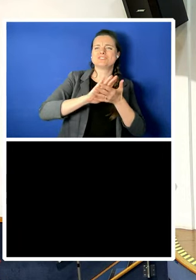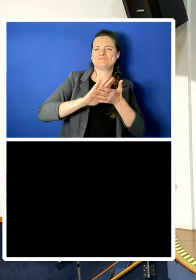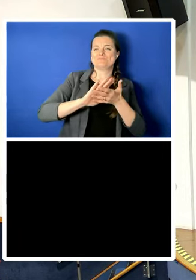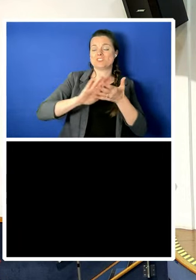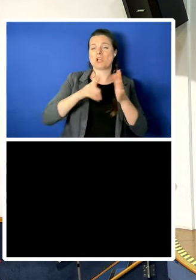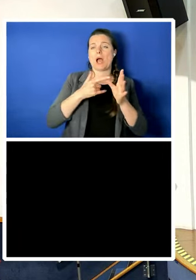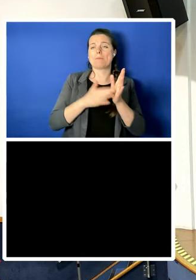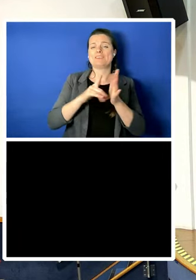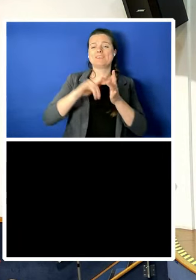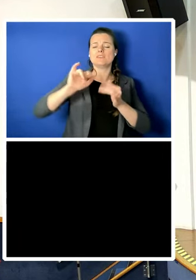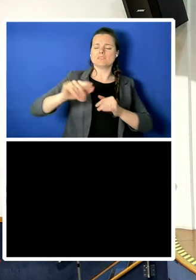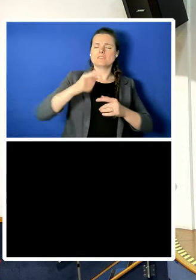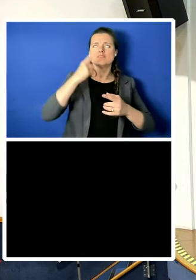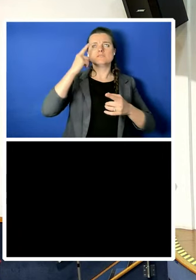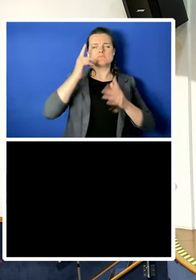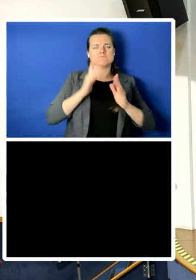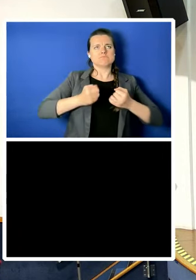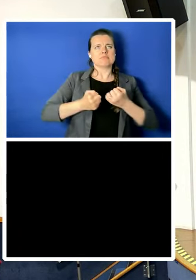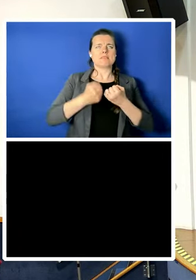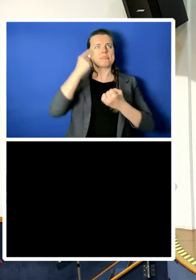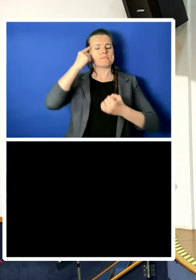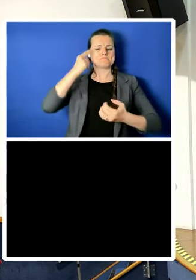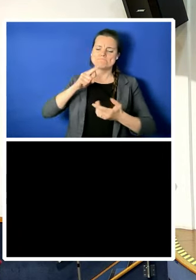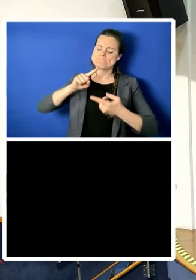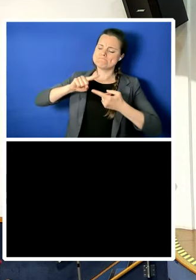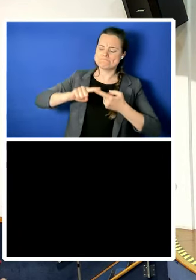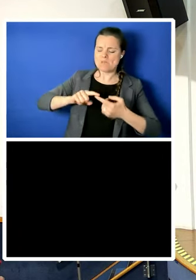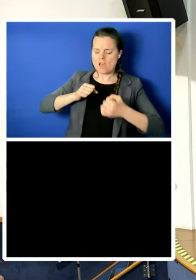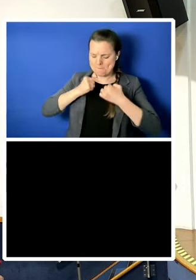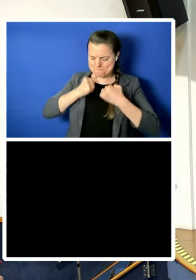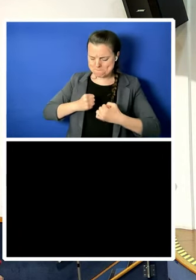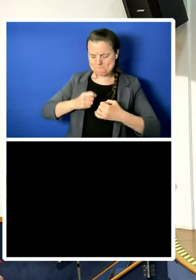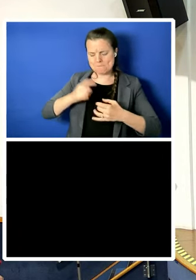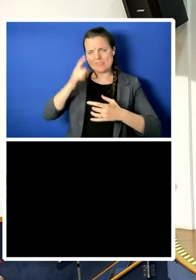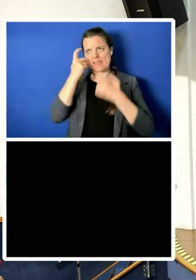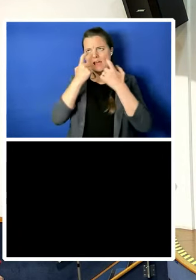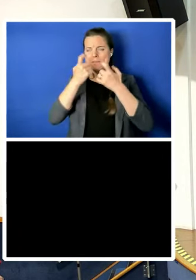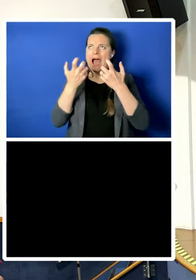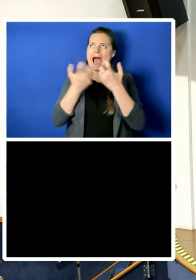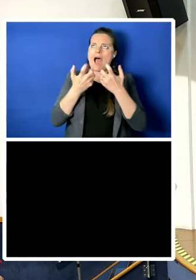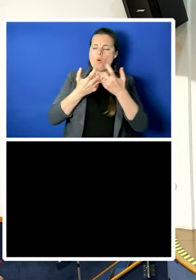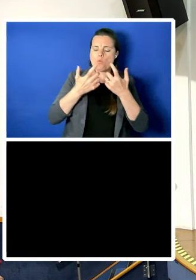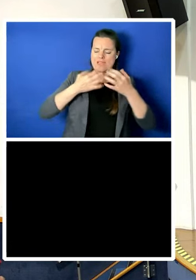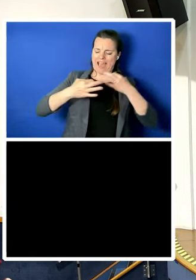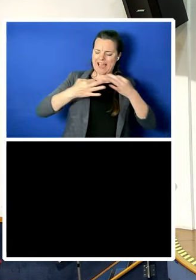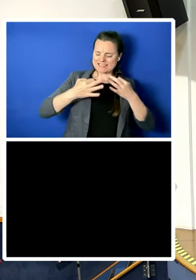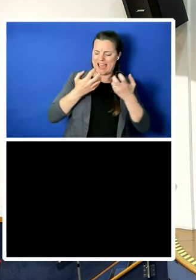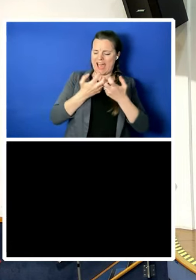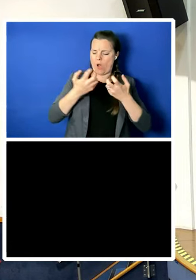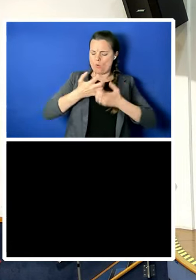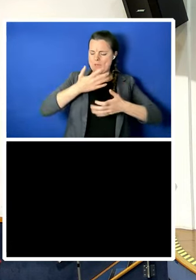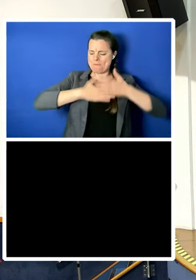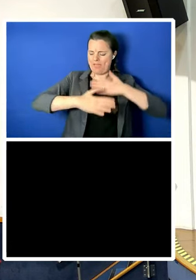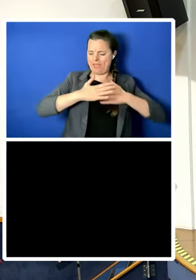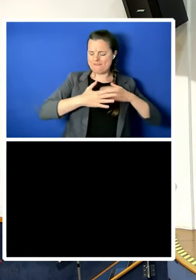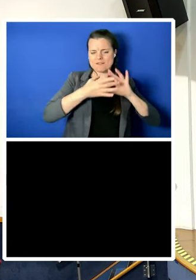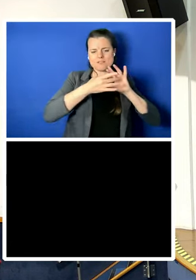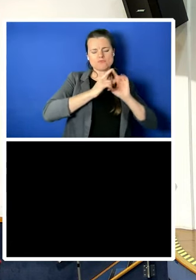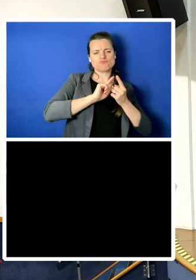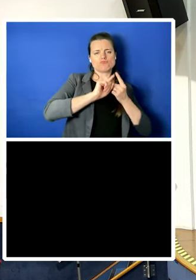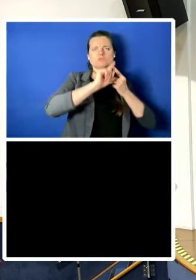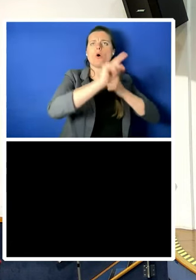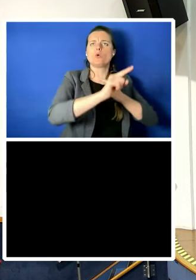act on all kinds of issues today, problems of today, climate change,